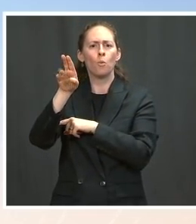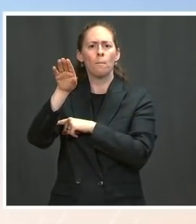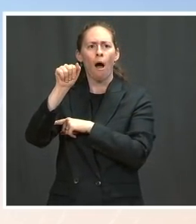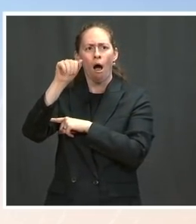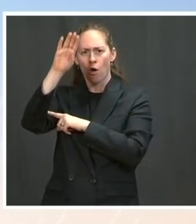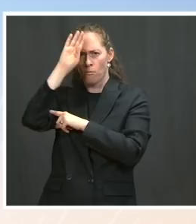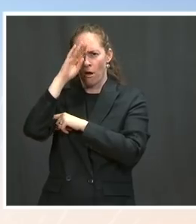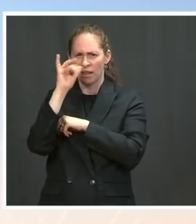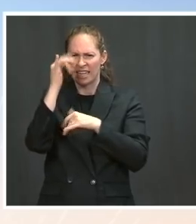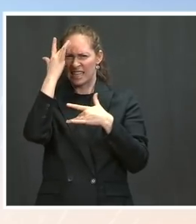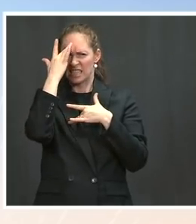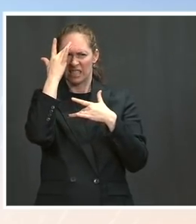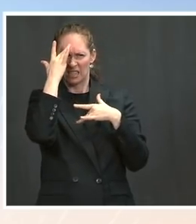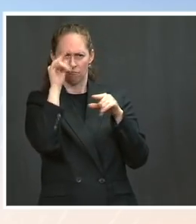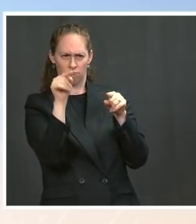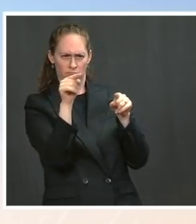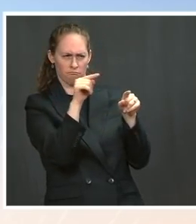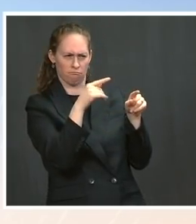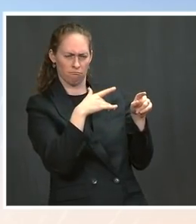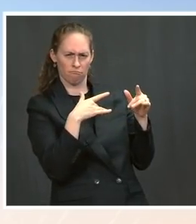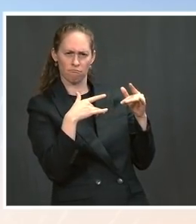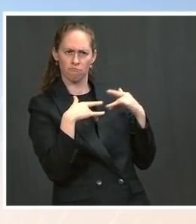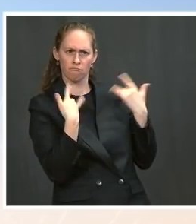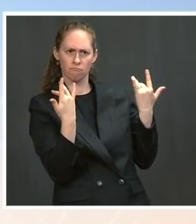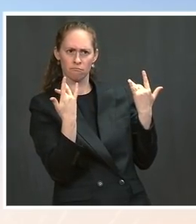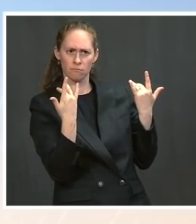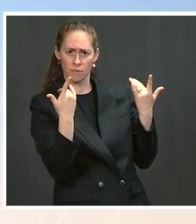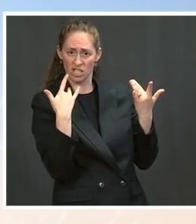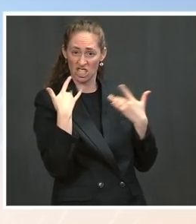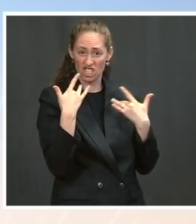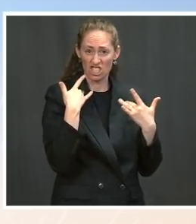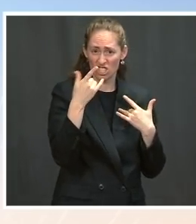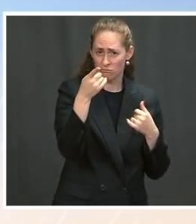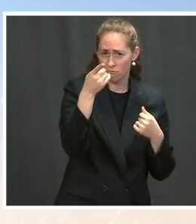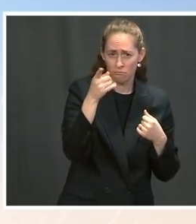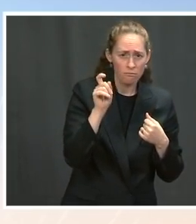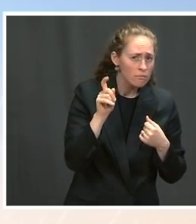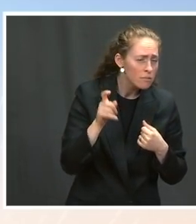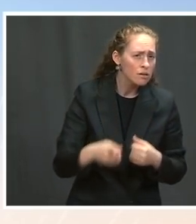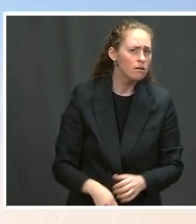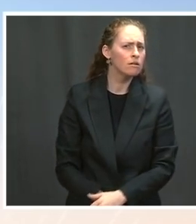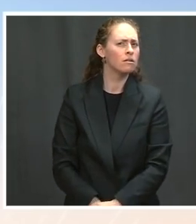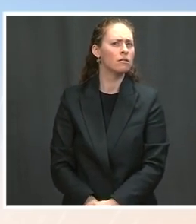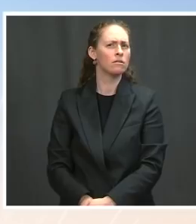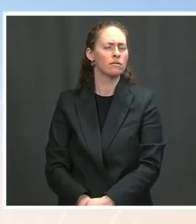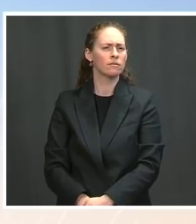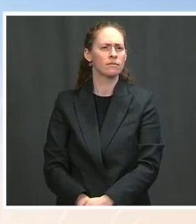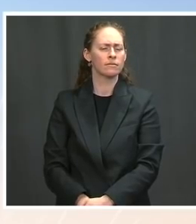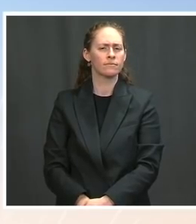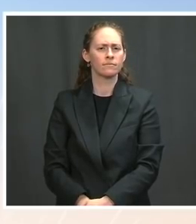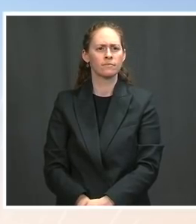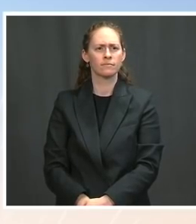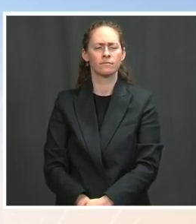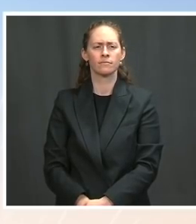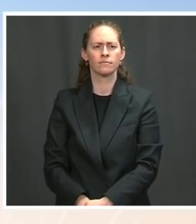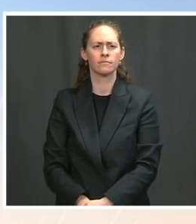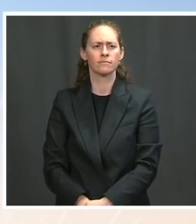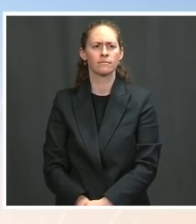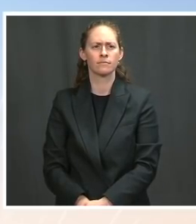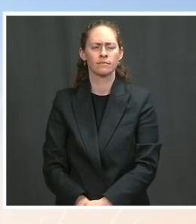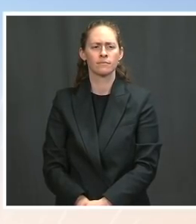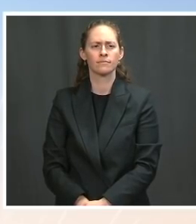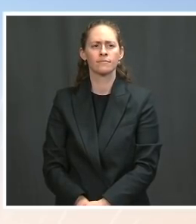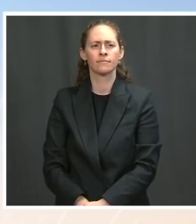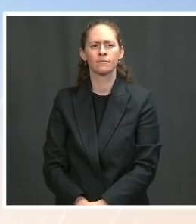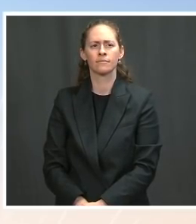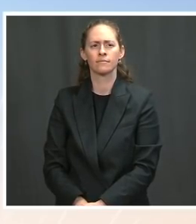newly reported cases over the past couple of months? Ms. Well, first, let me say that the health and well-being of American public servants is a